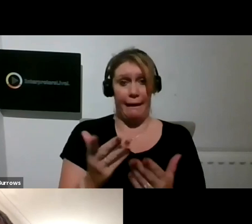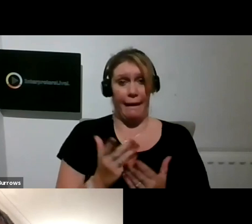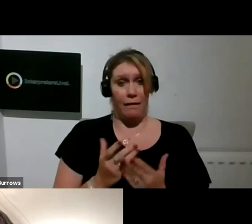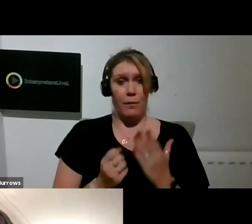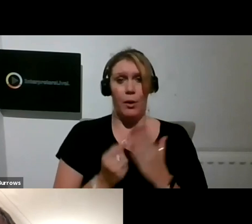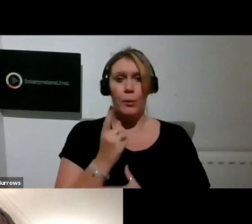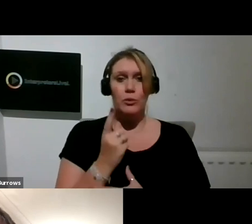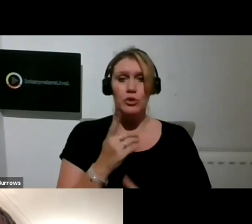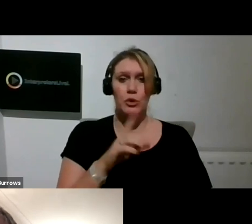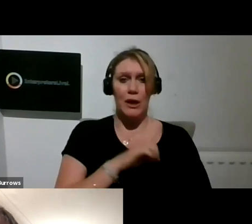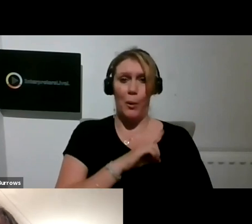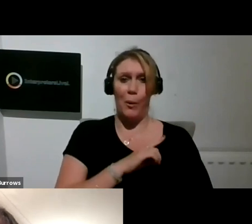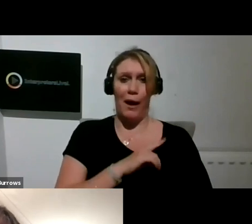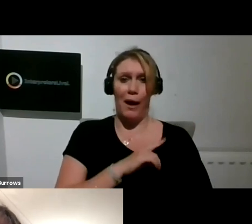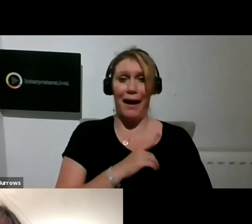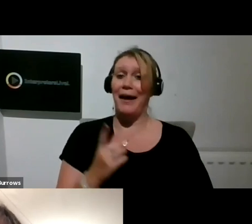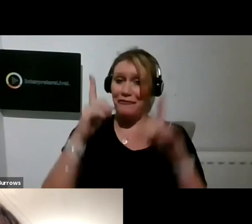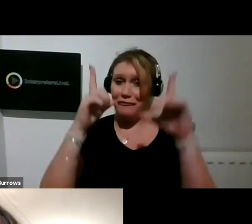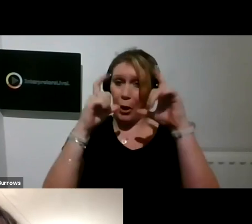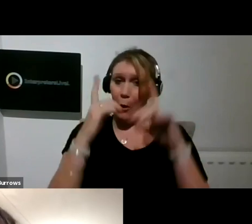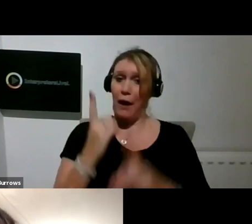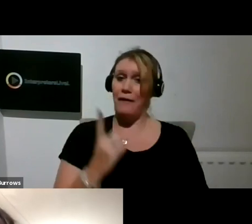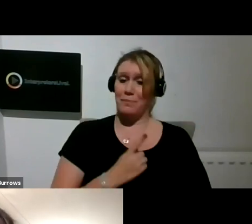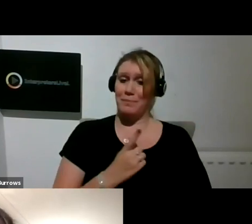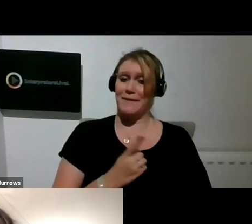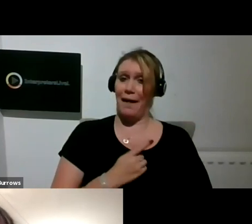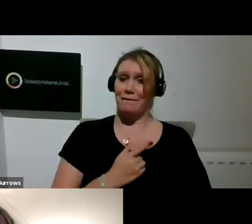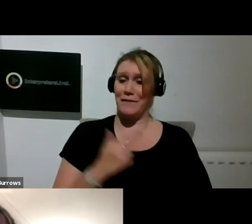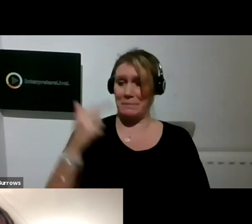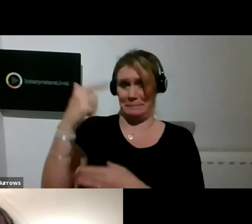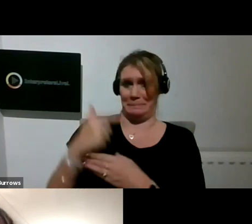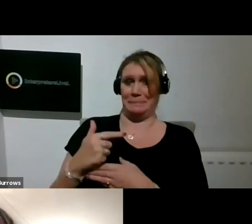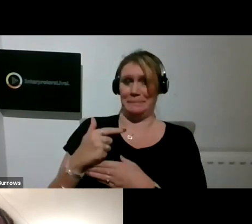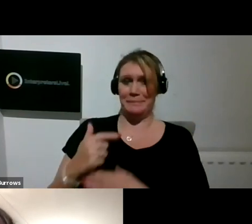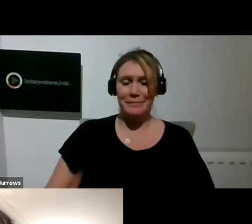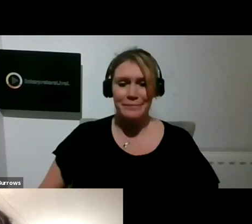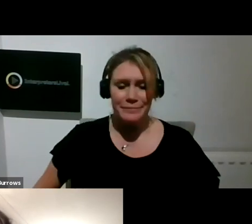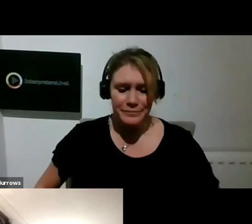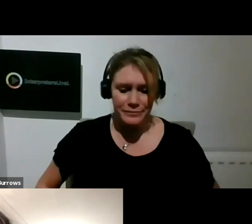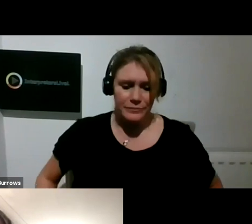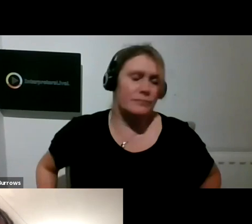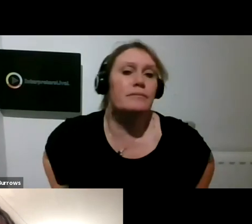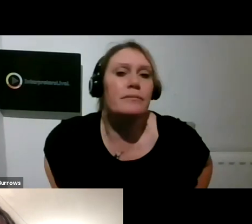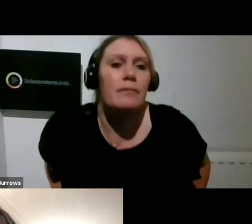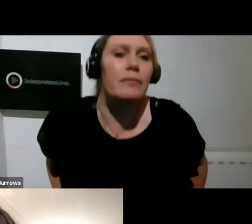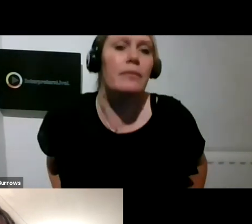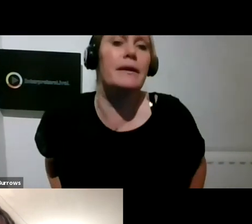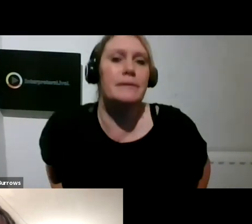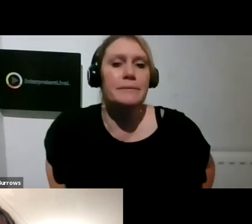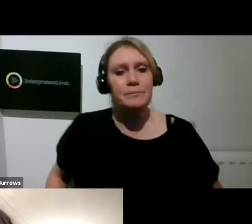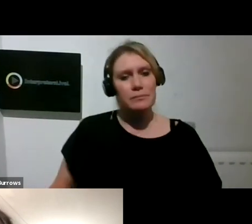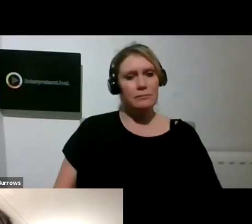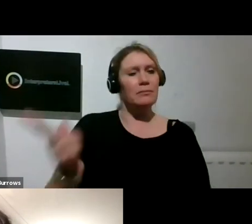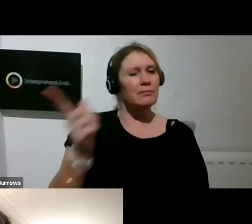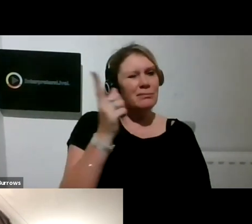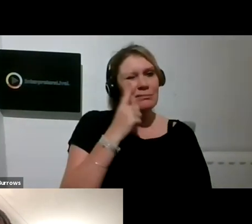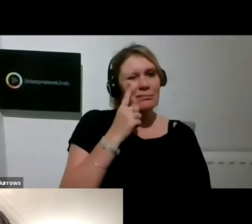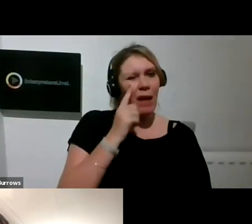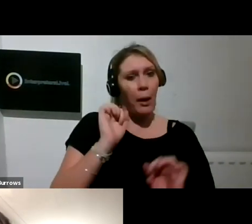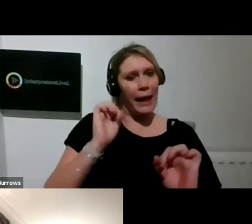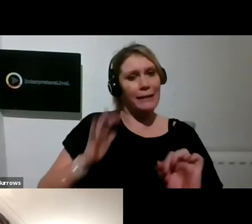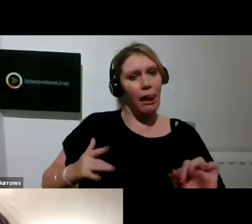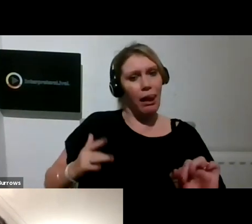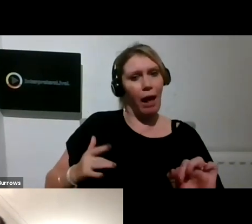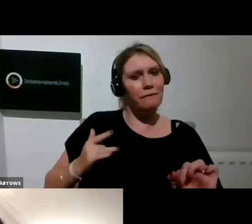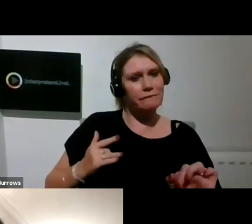to turn the camera around and, and to, to, to kind of give us an insight into, into his own life. And,